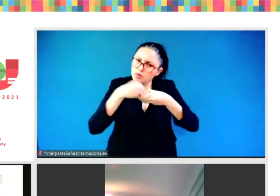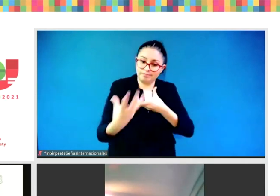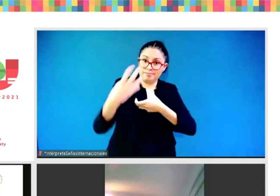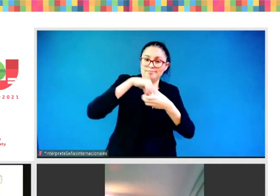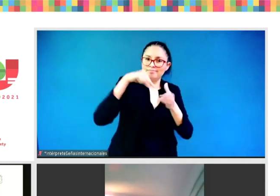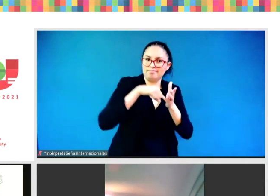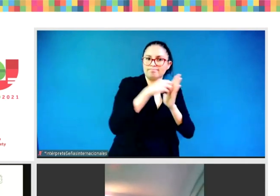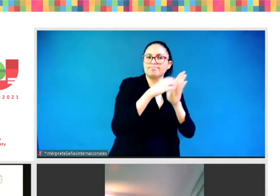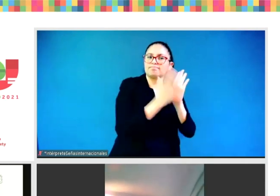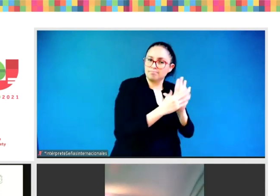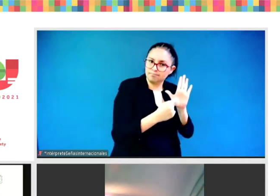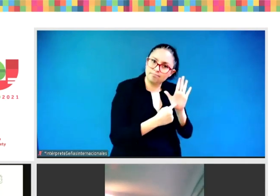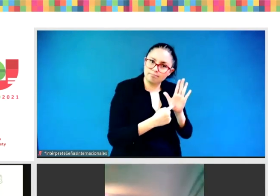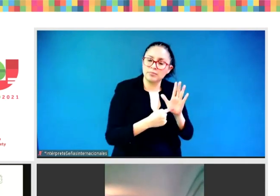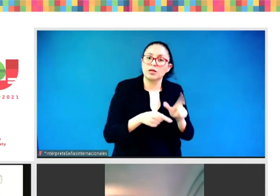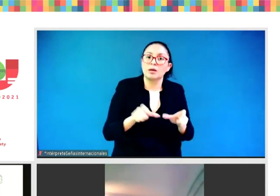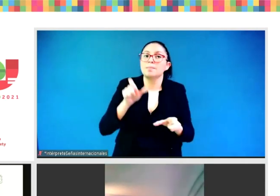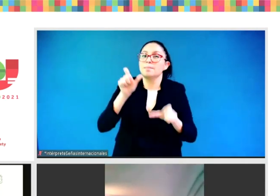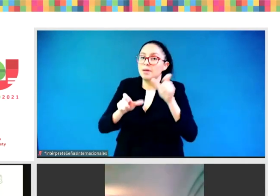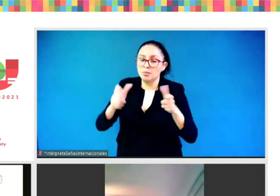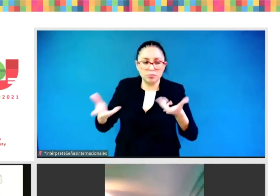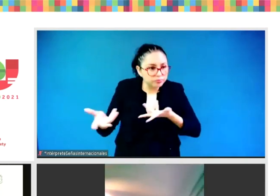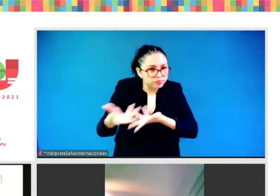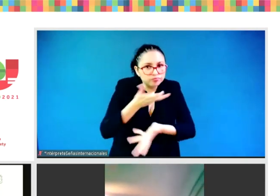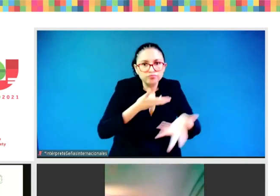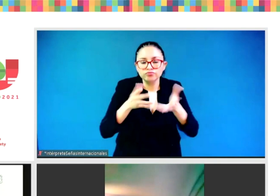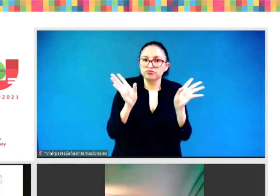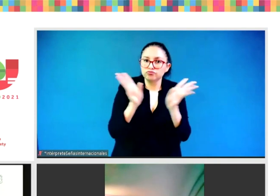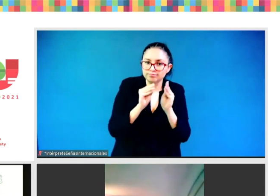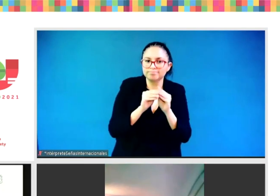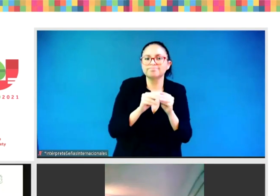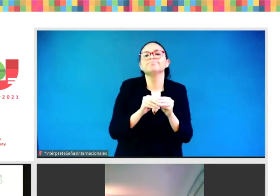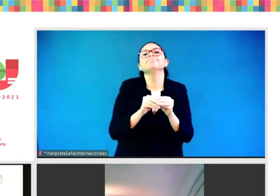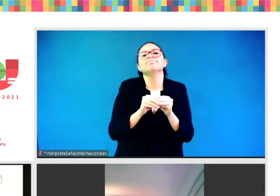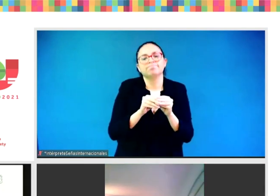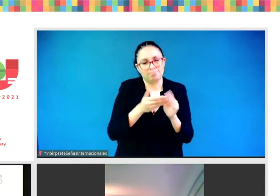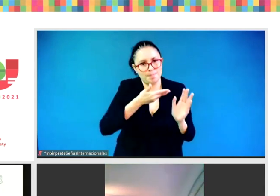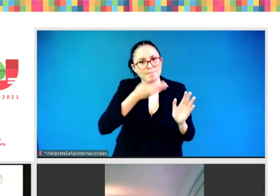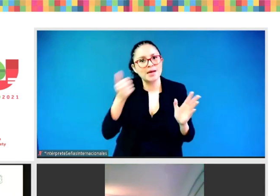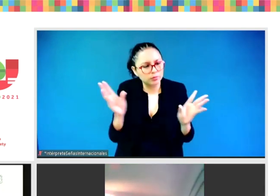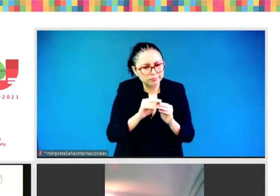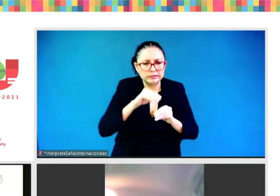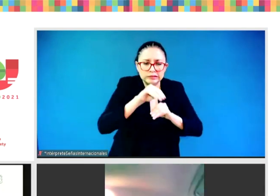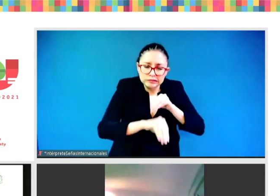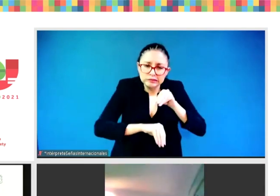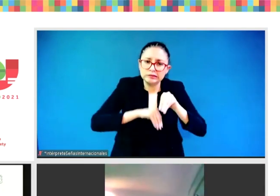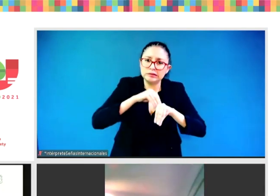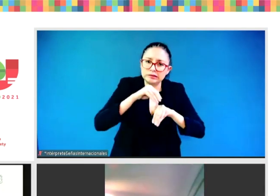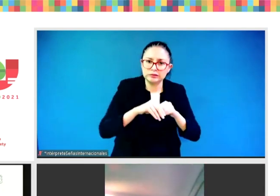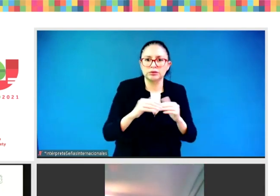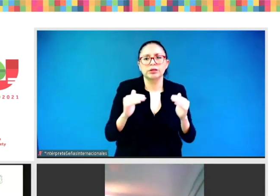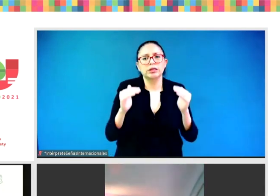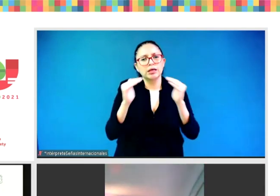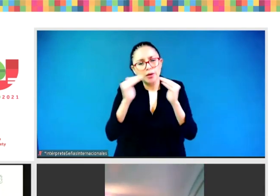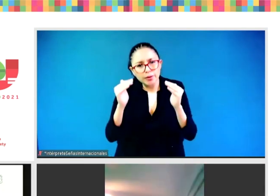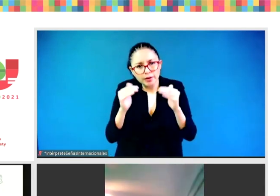last time it was on 8th March, 18th March, and also on the 23rd March. On 18th March, I